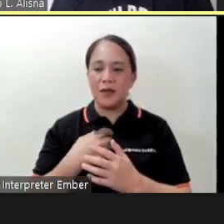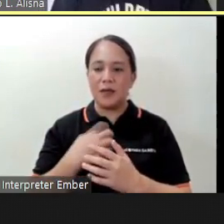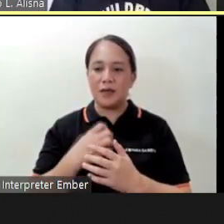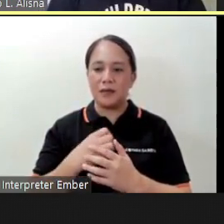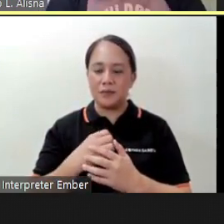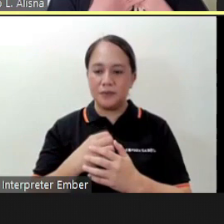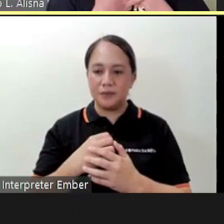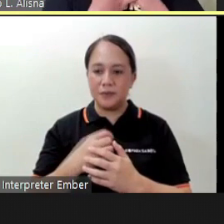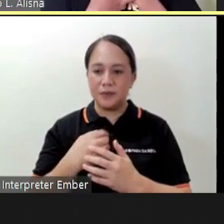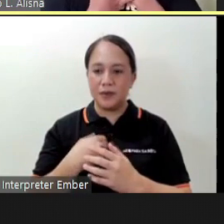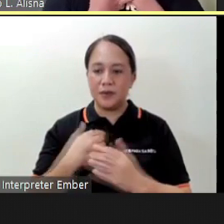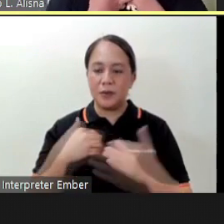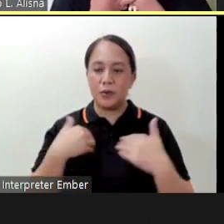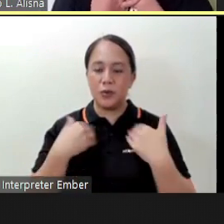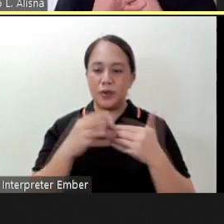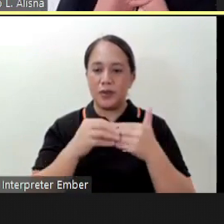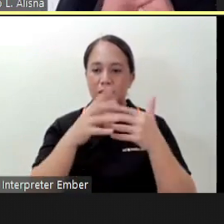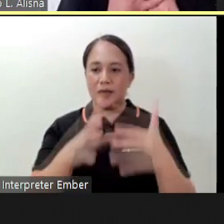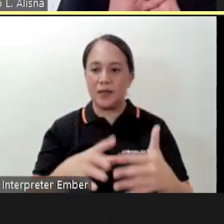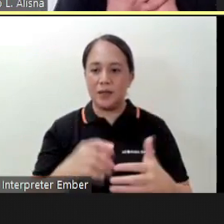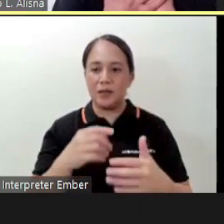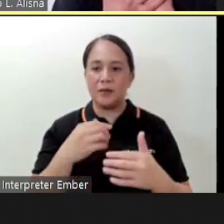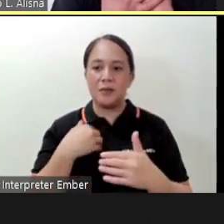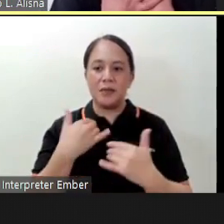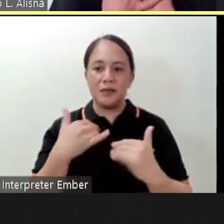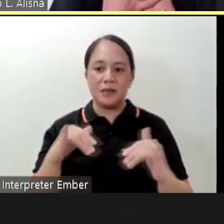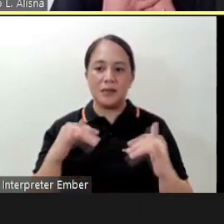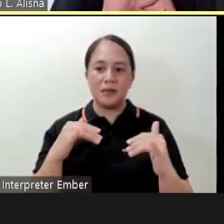Solidarity and I'm a youth leader and I'm also